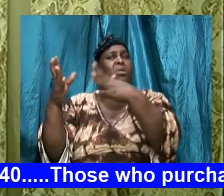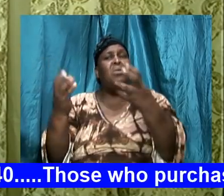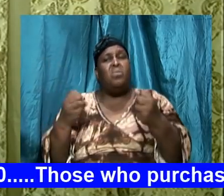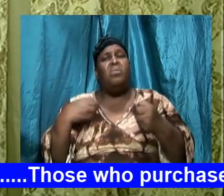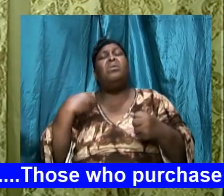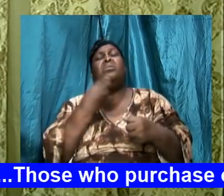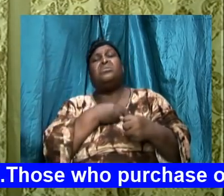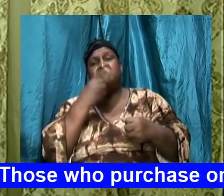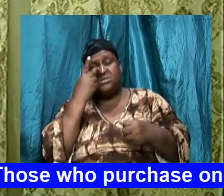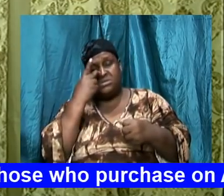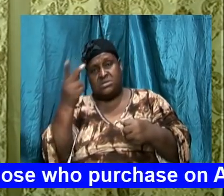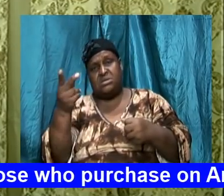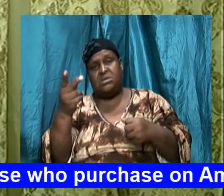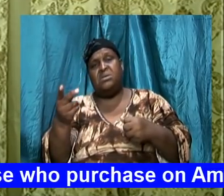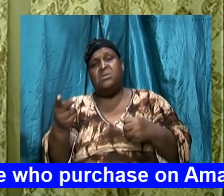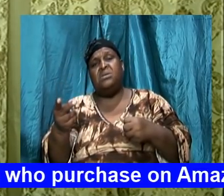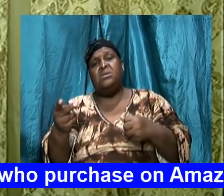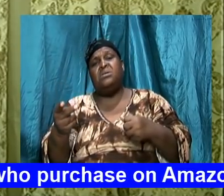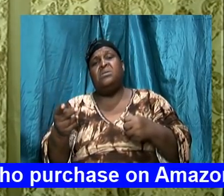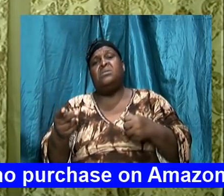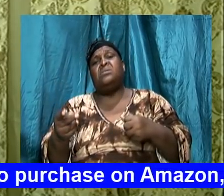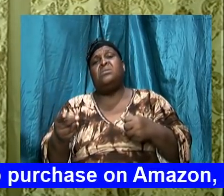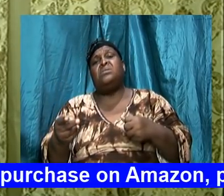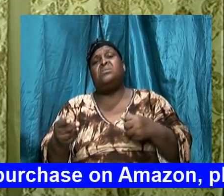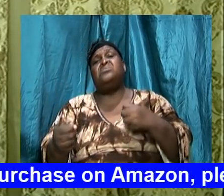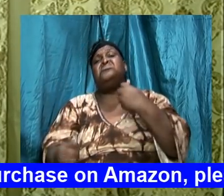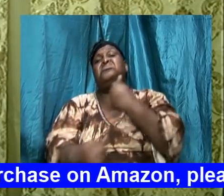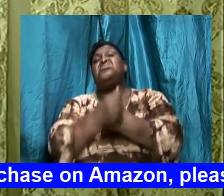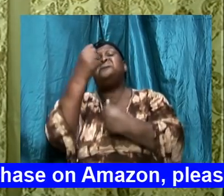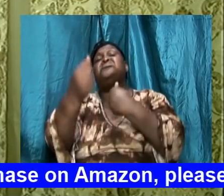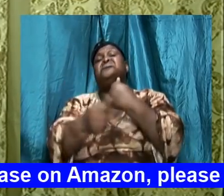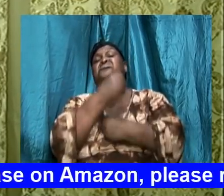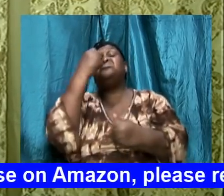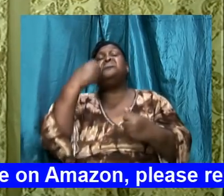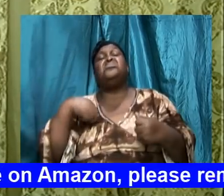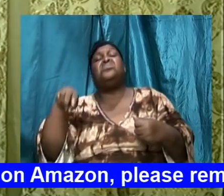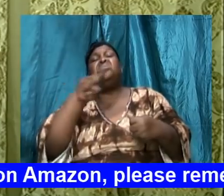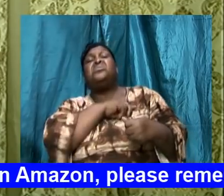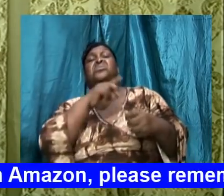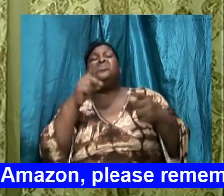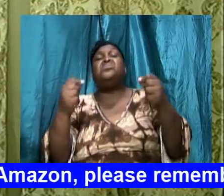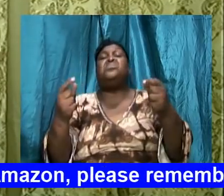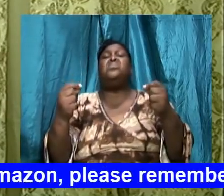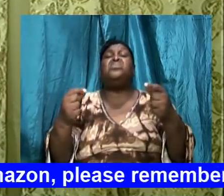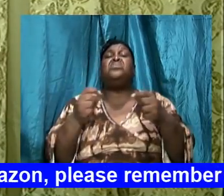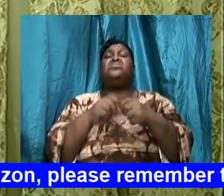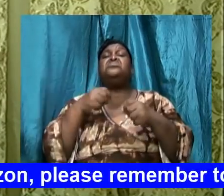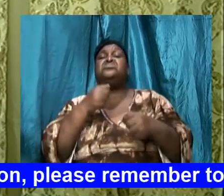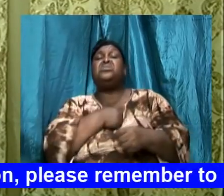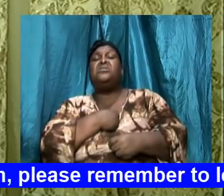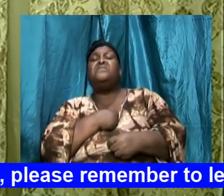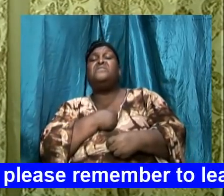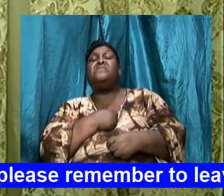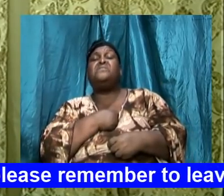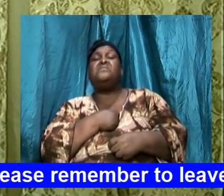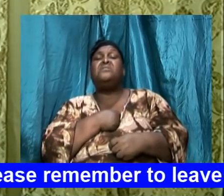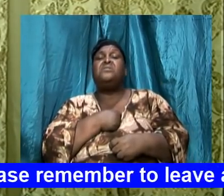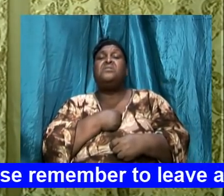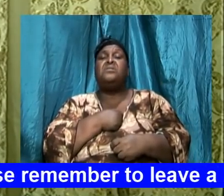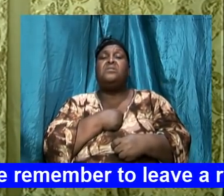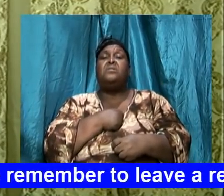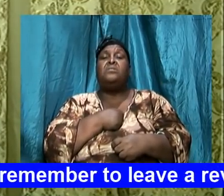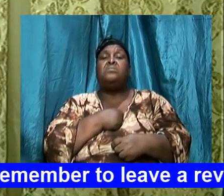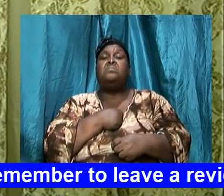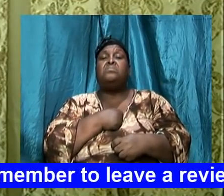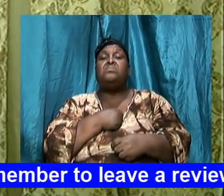see the damage that we are doing to ourselves and that sword turn and pull